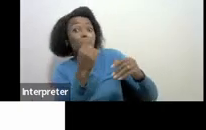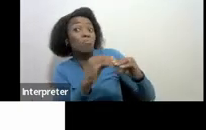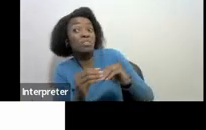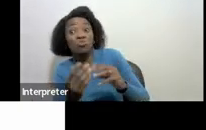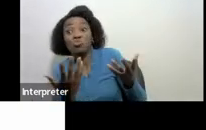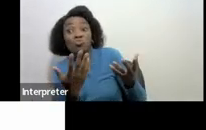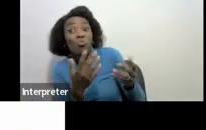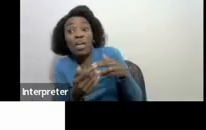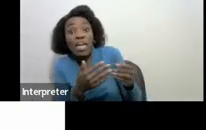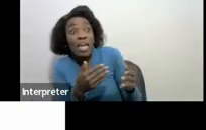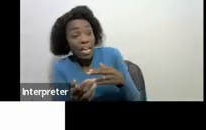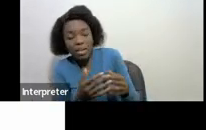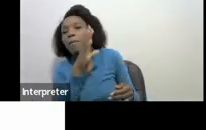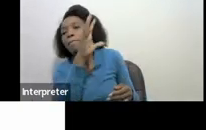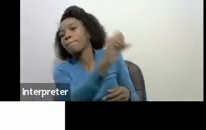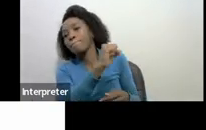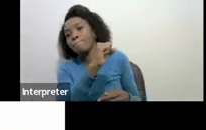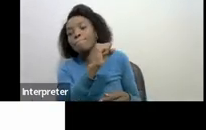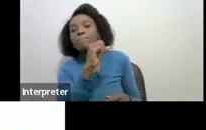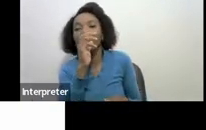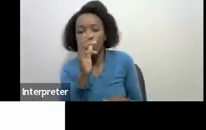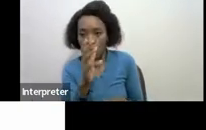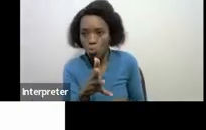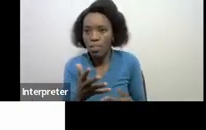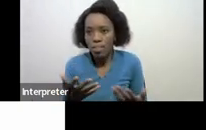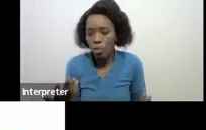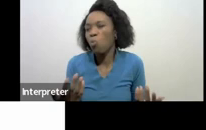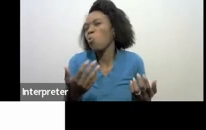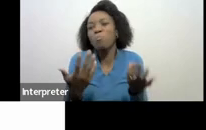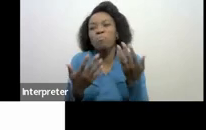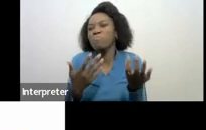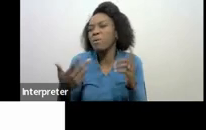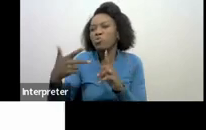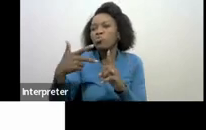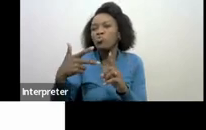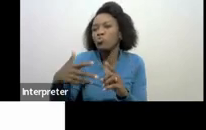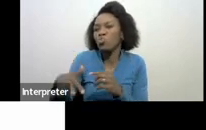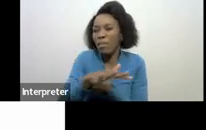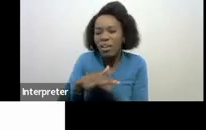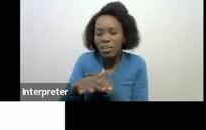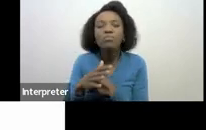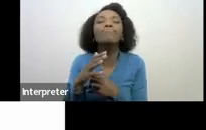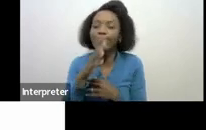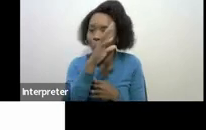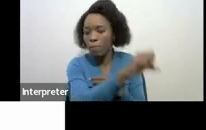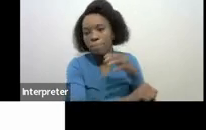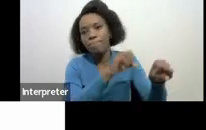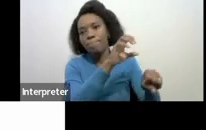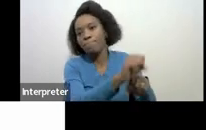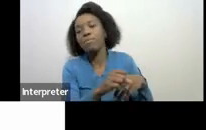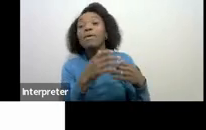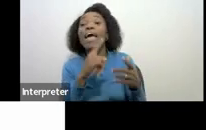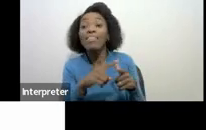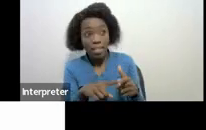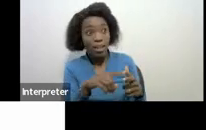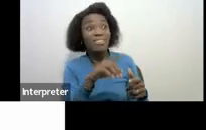include a studio if the studio is yours so we will then dispose of those properties in